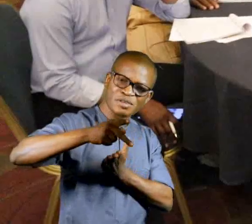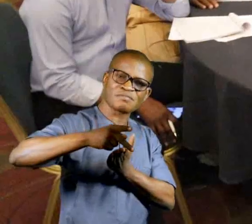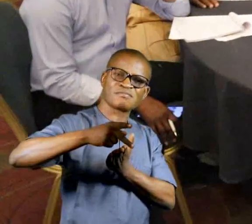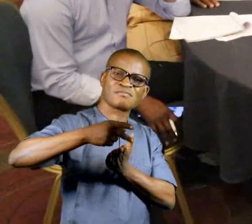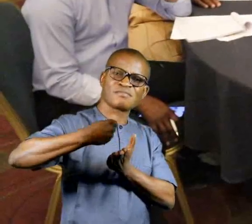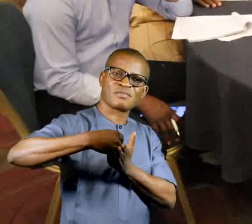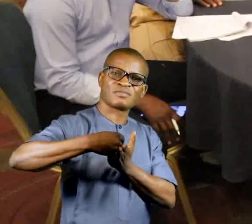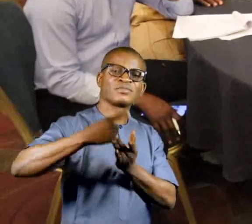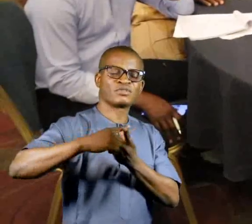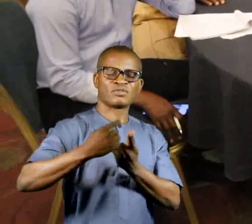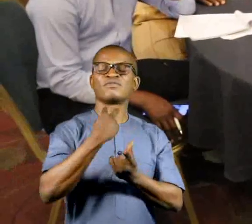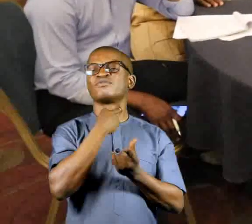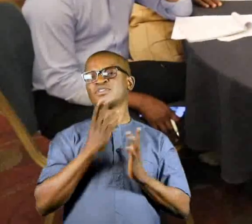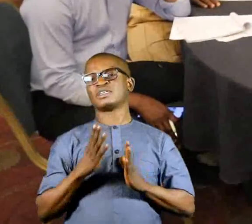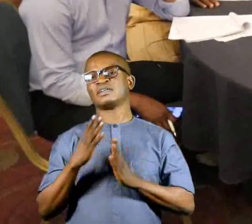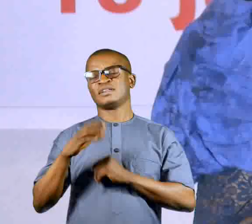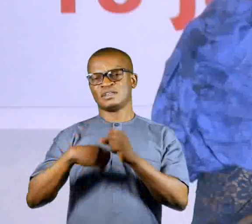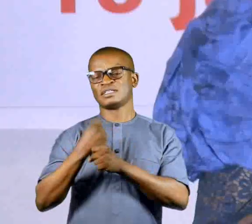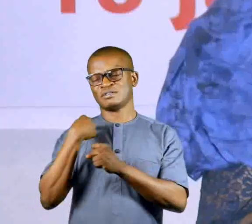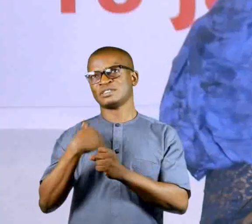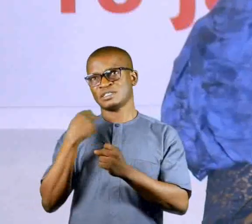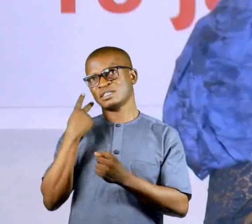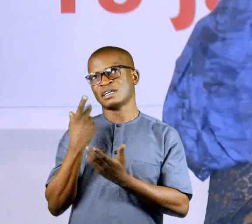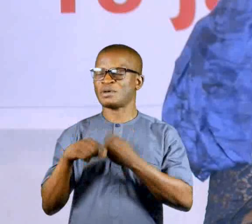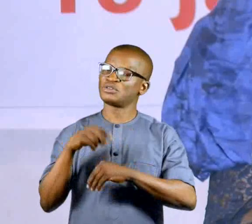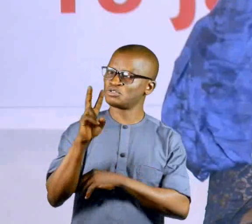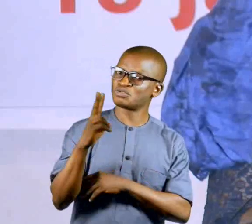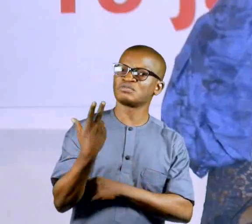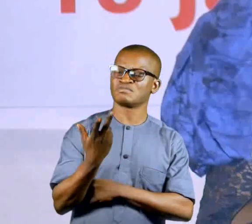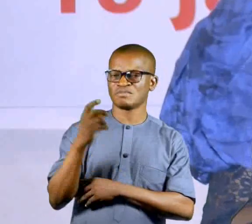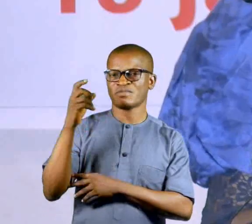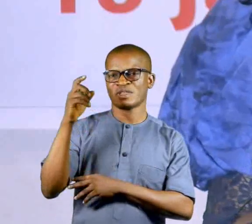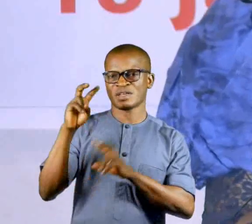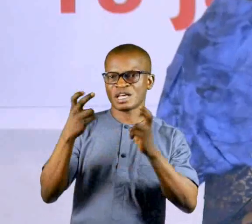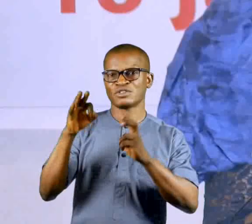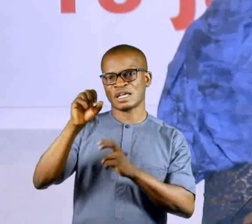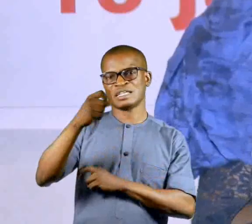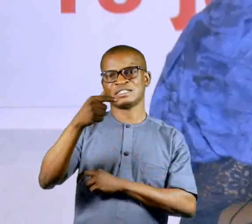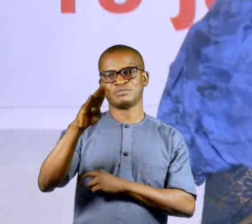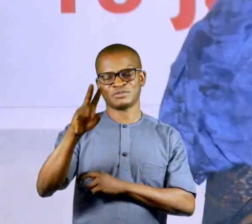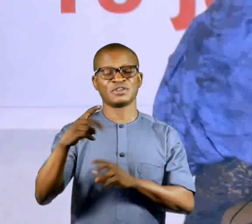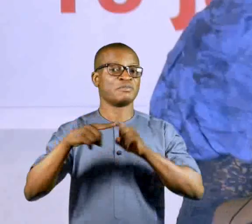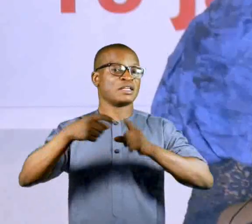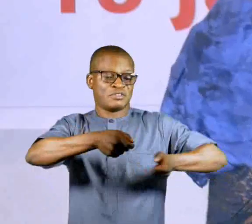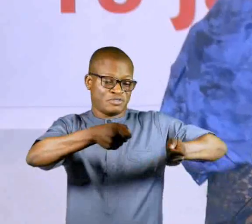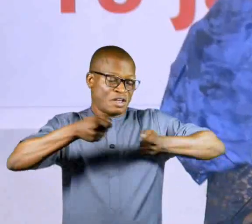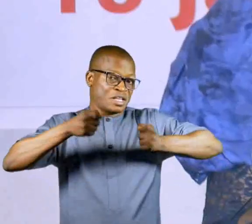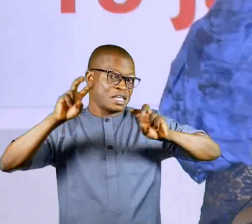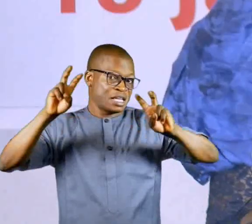I know last year we saw that in about two of our cases for SGBV. But for our trafficking cases, we have